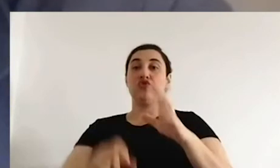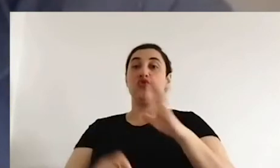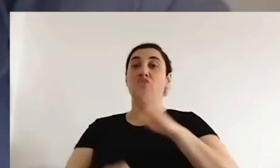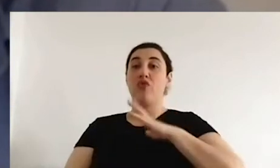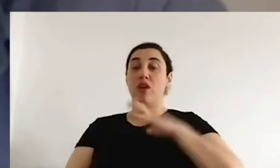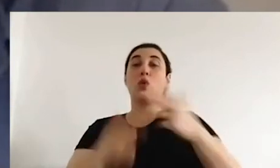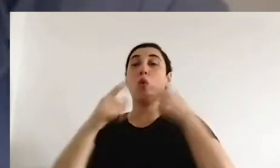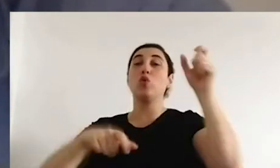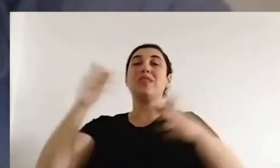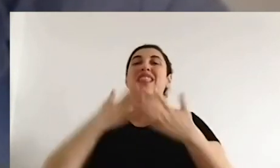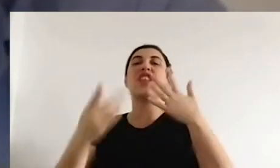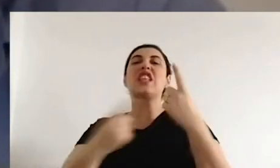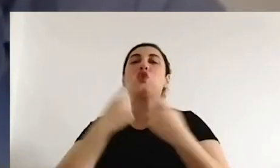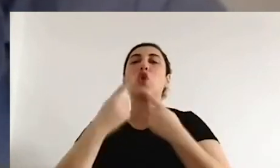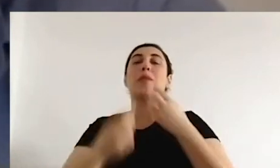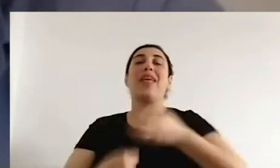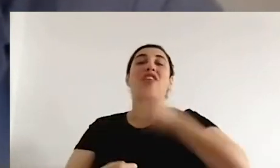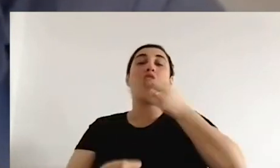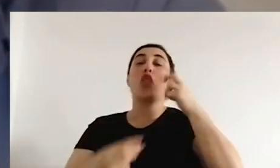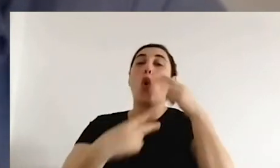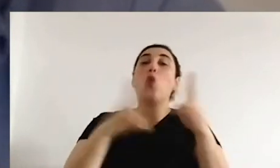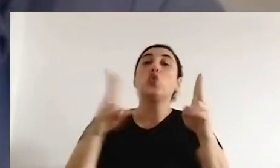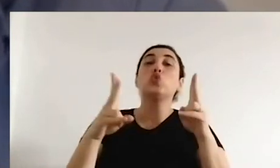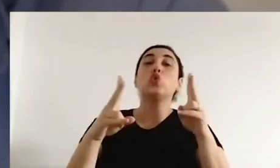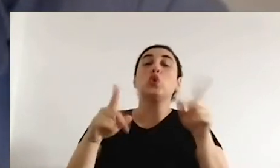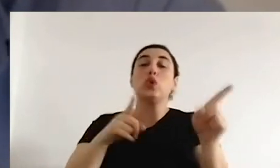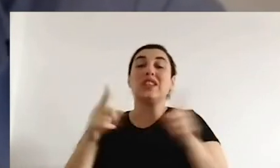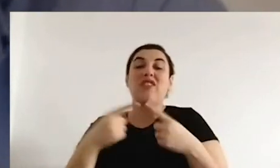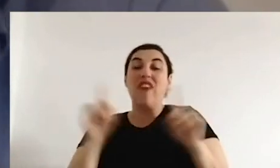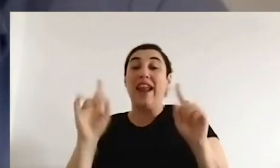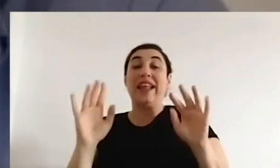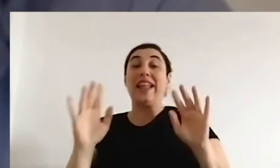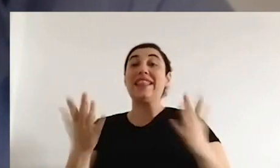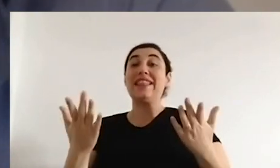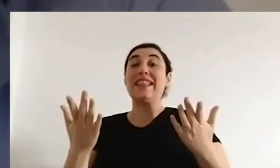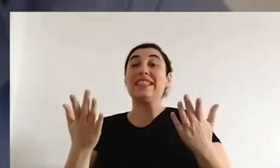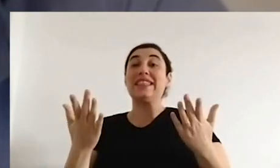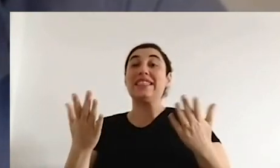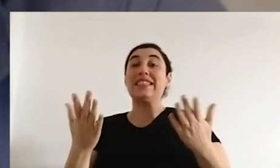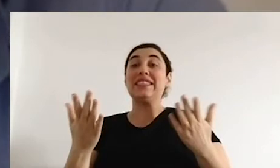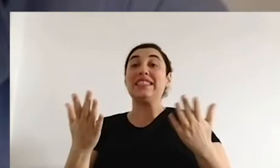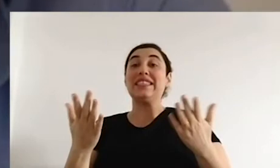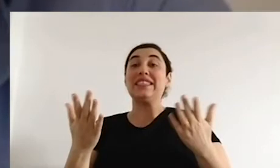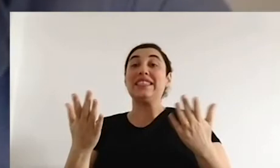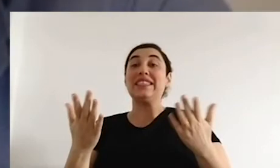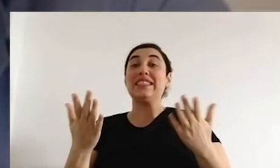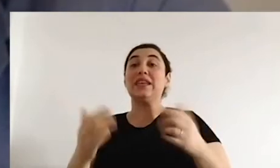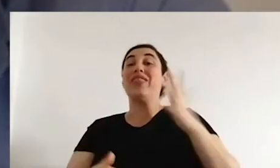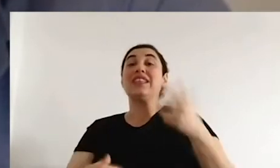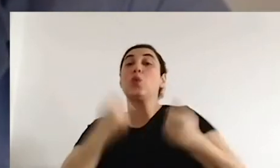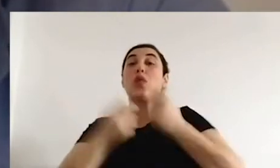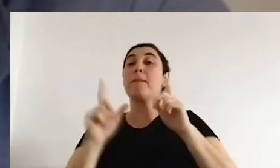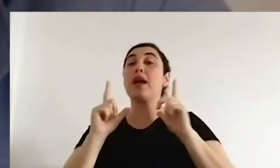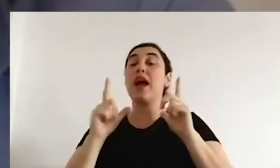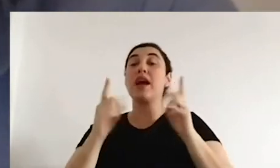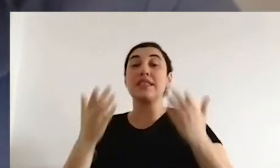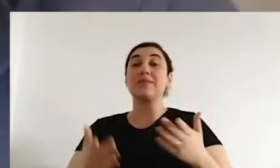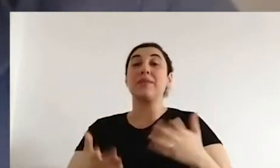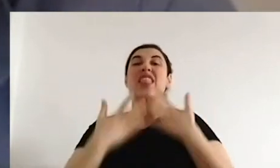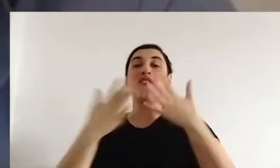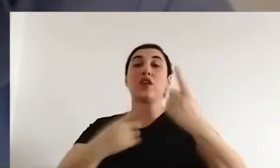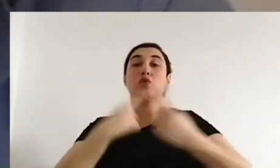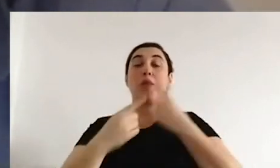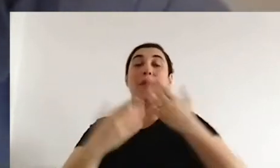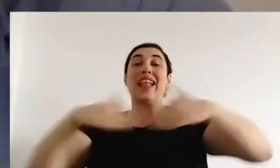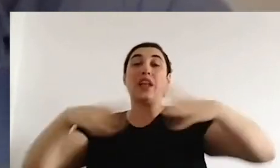the differences between hate speech and discrimination, the political discourse, the role played by the